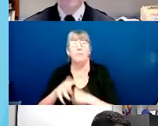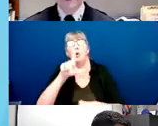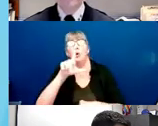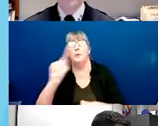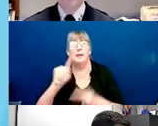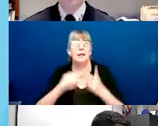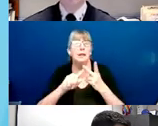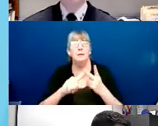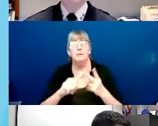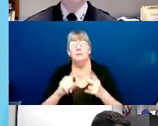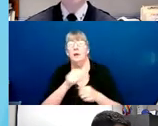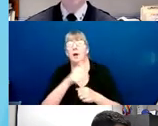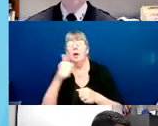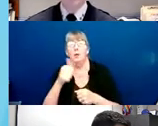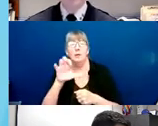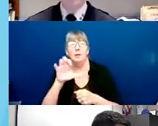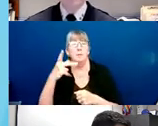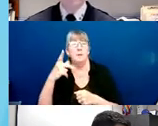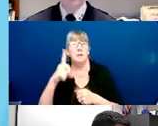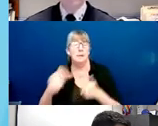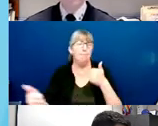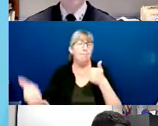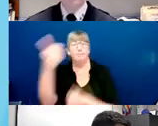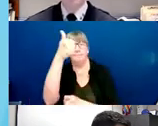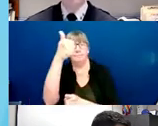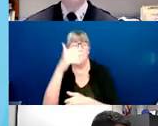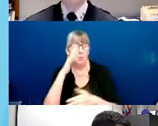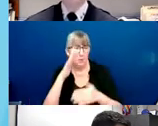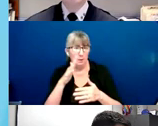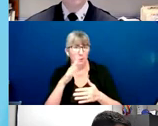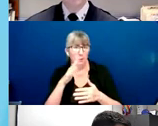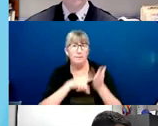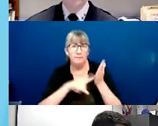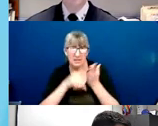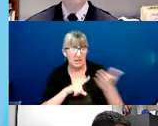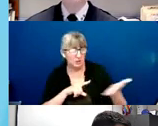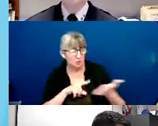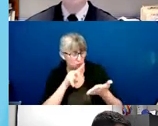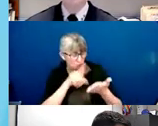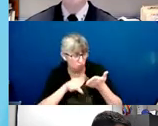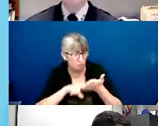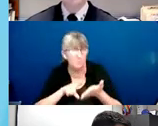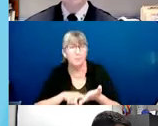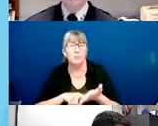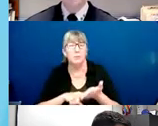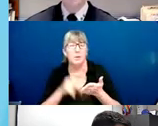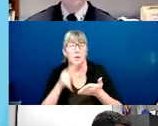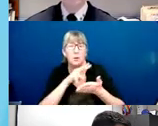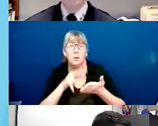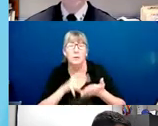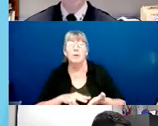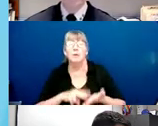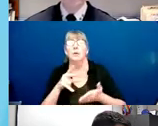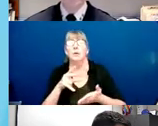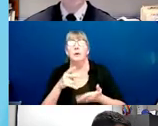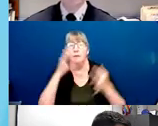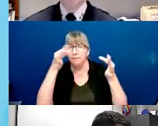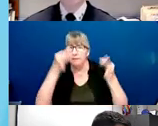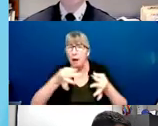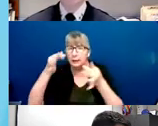command staff review every investigation. They review the findings and penalties